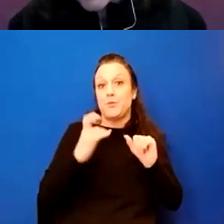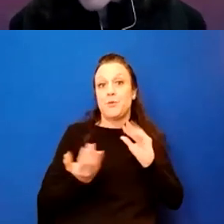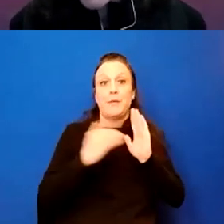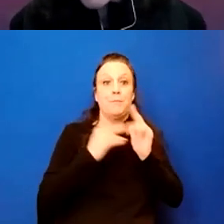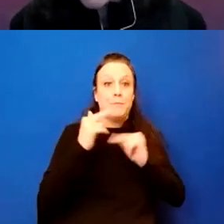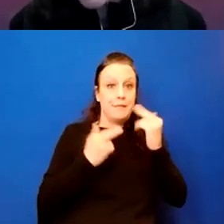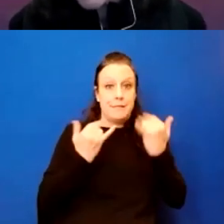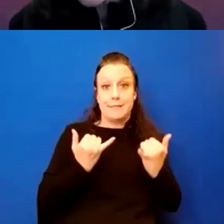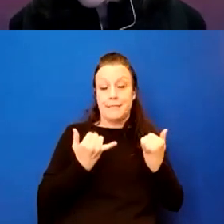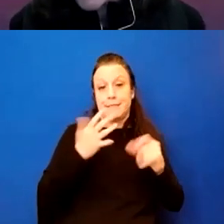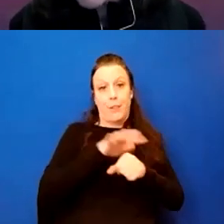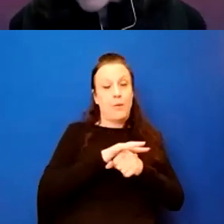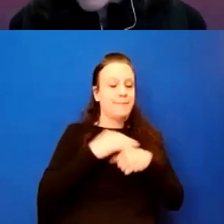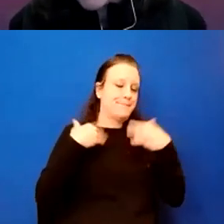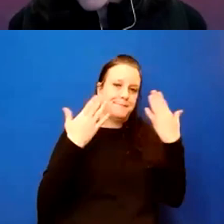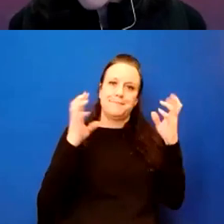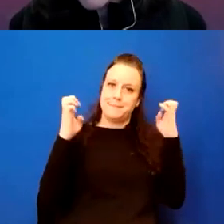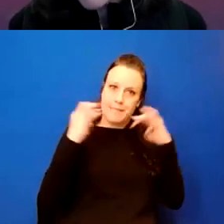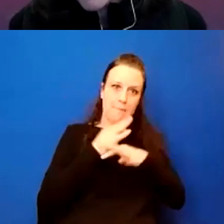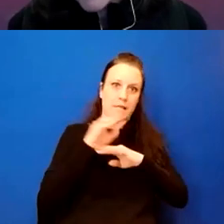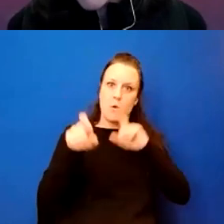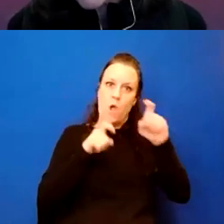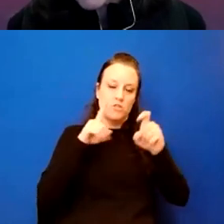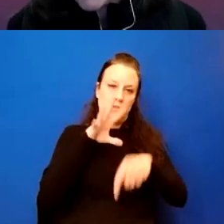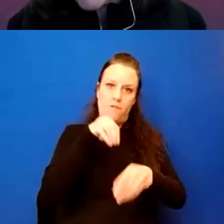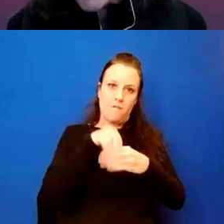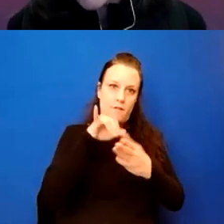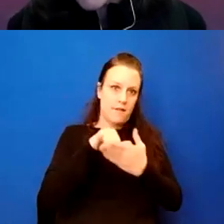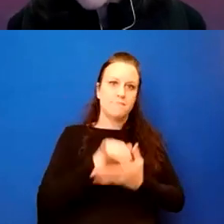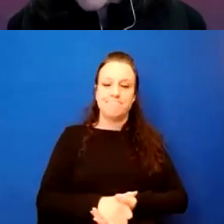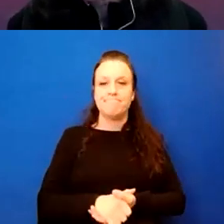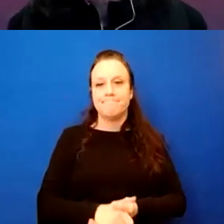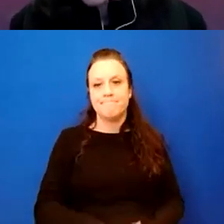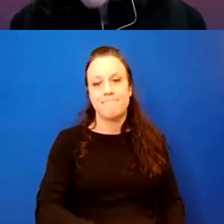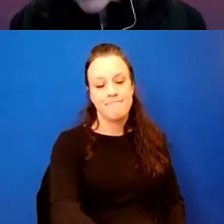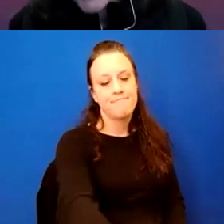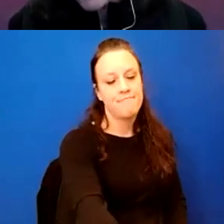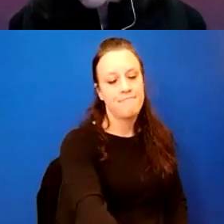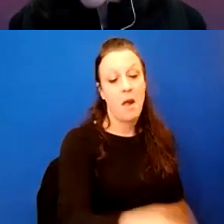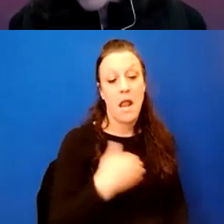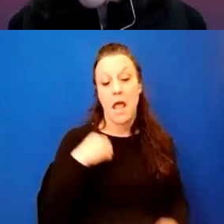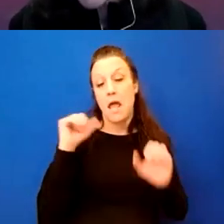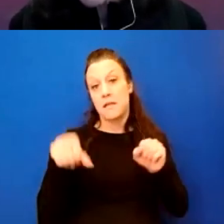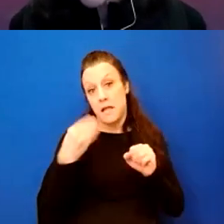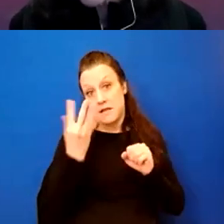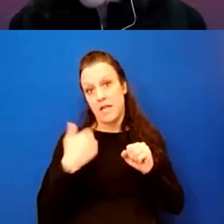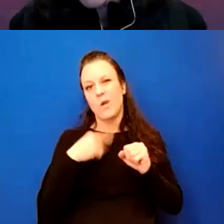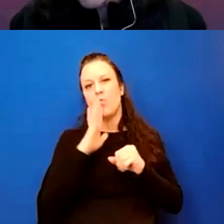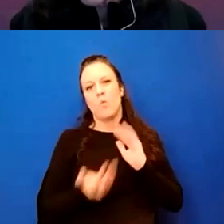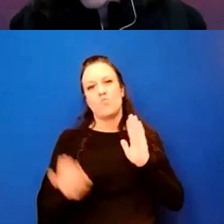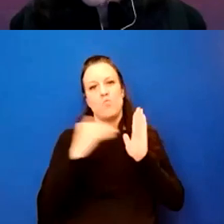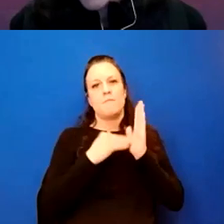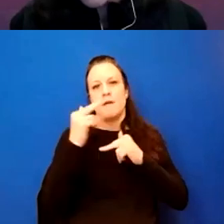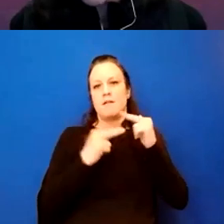existing location? There's a lot of really complicated questions to be answered and a lot to be analyzed, but I can't tell you, it will be rebuilt in a future